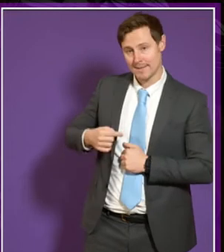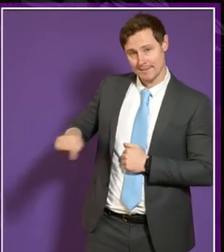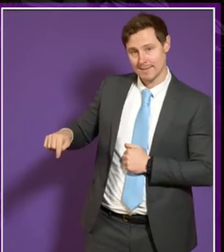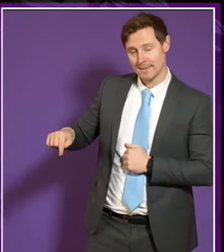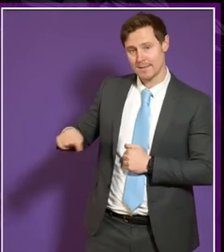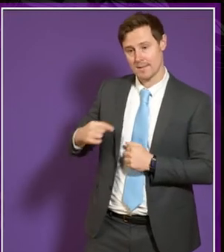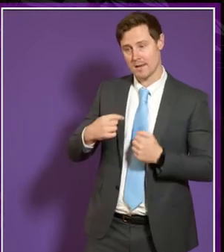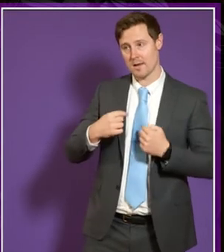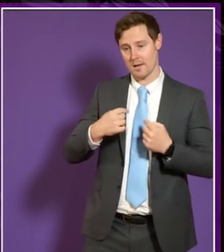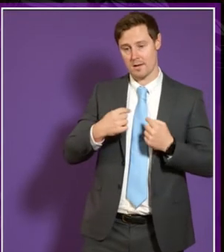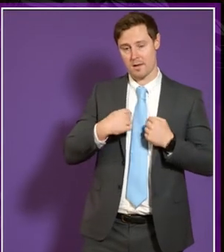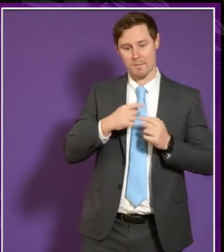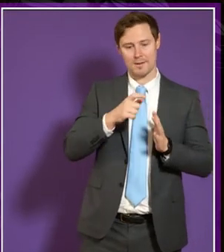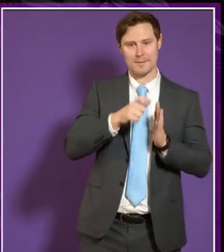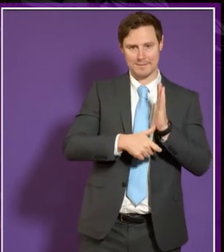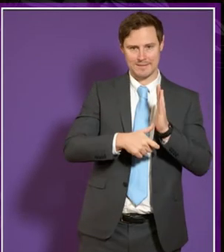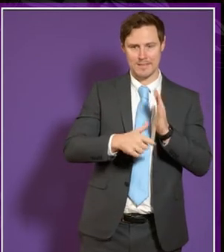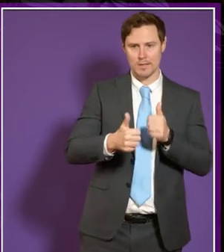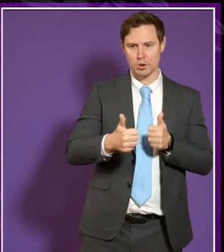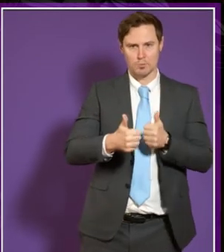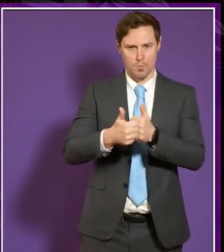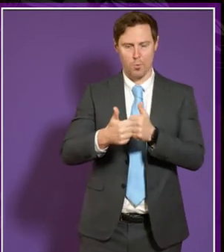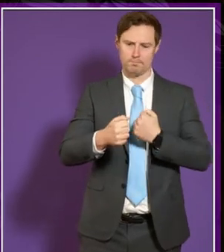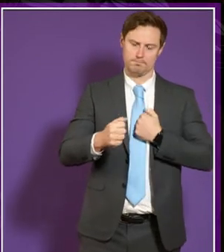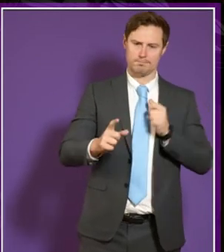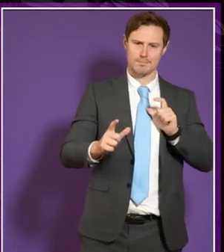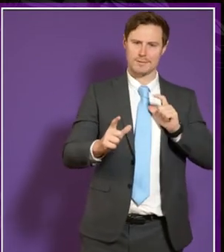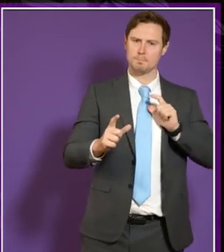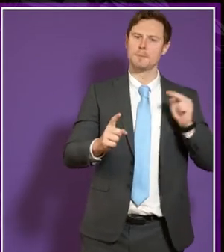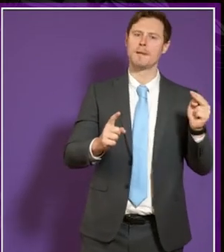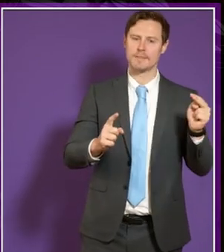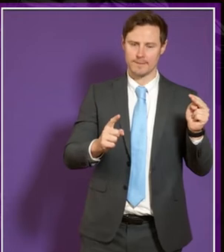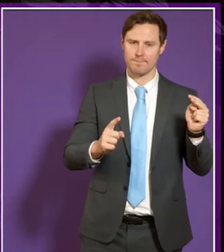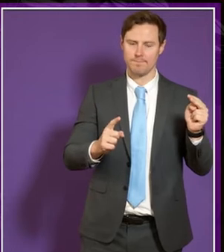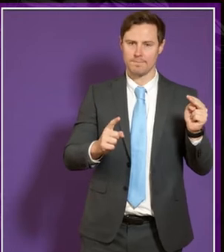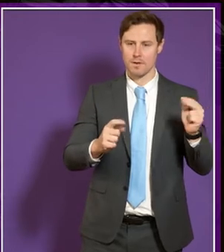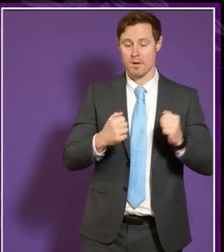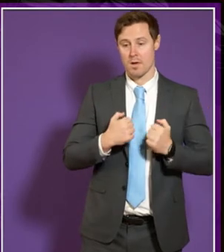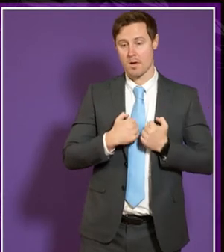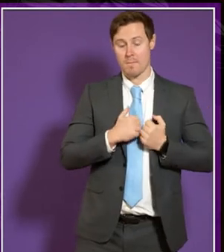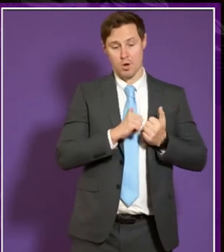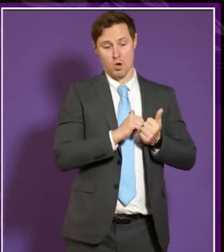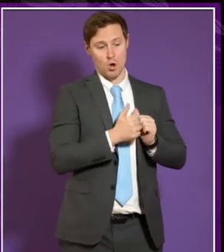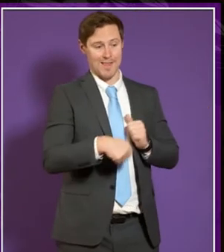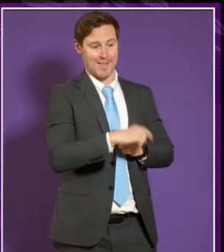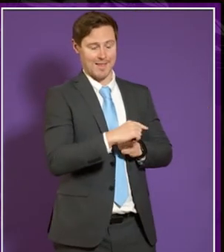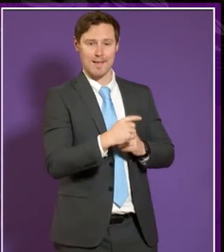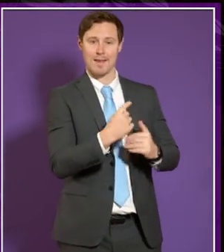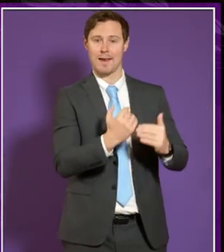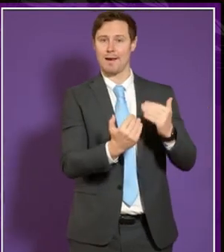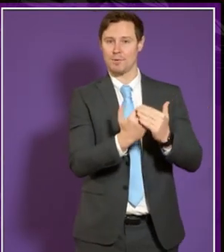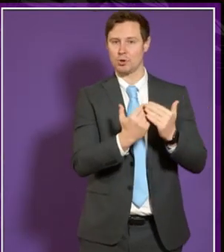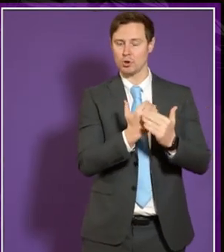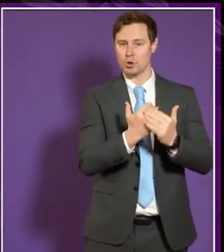from a disability support perspective. So my colleagues in admission reflect similar